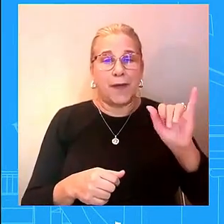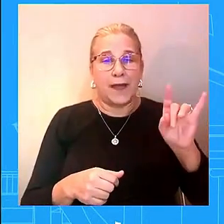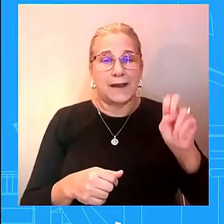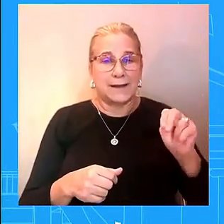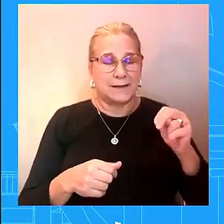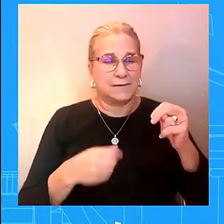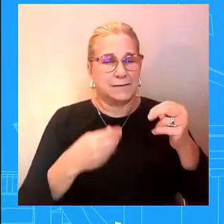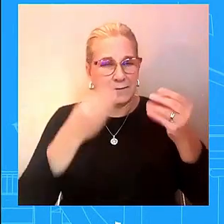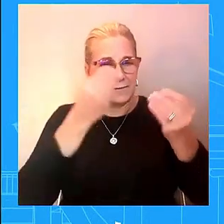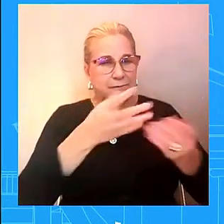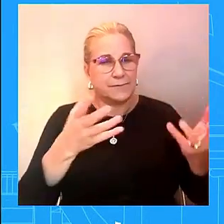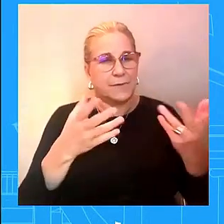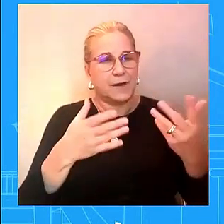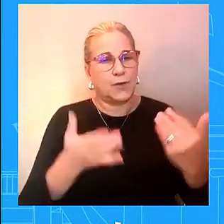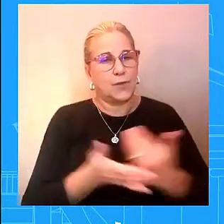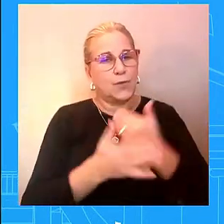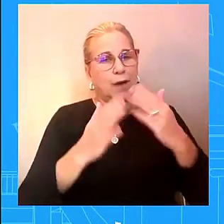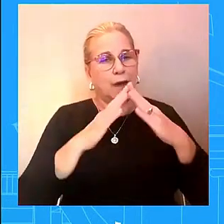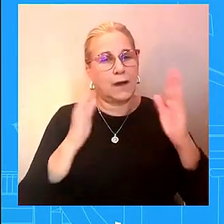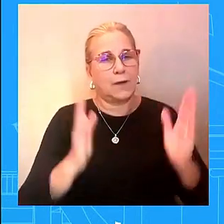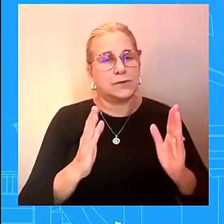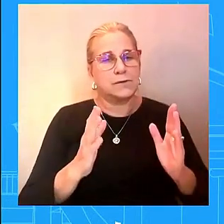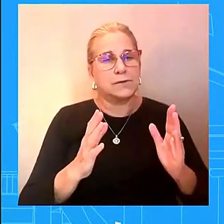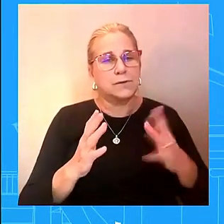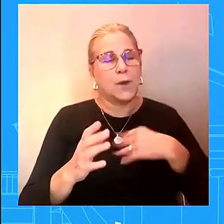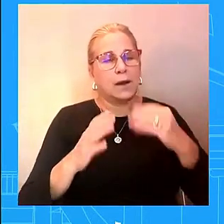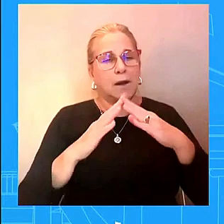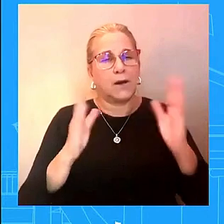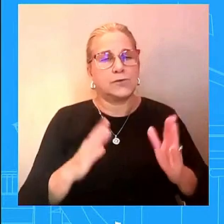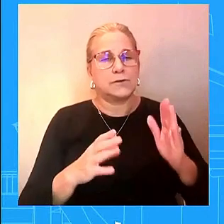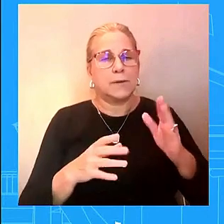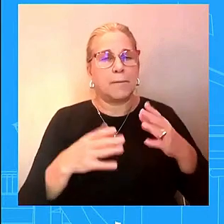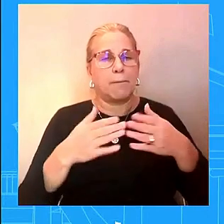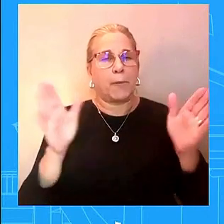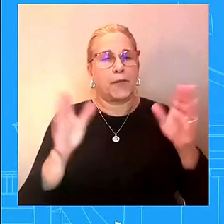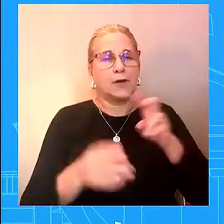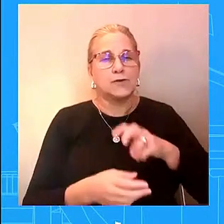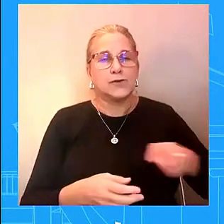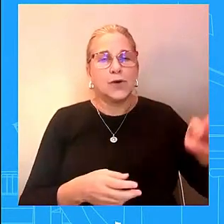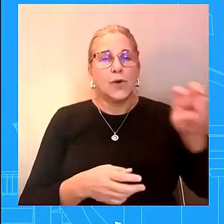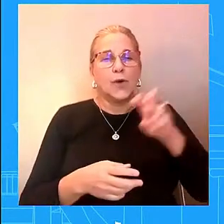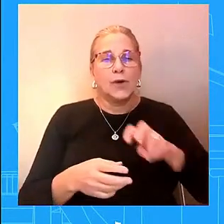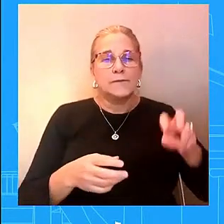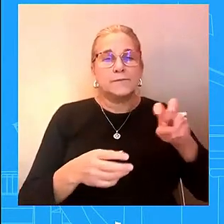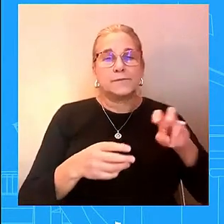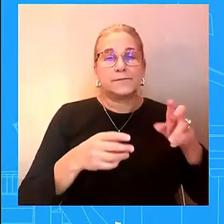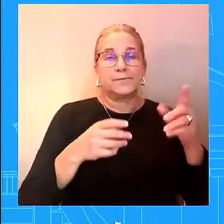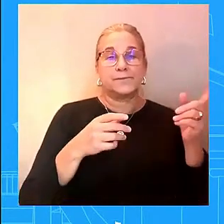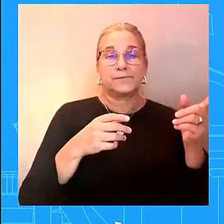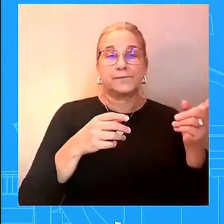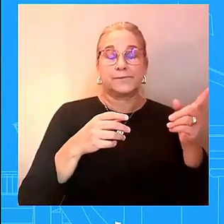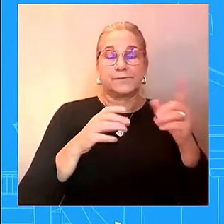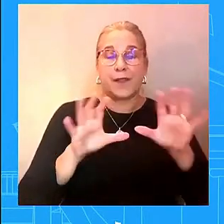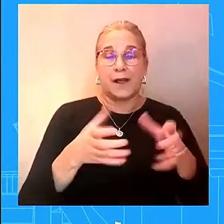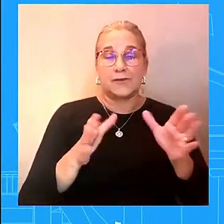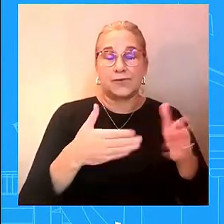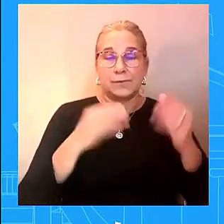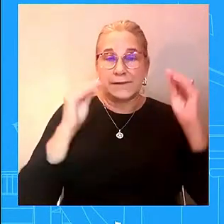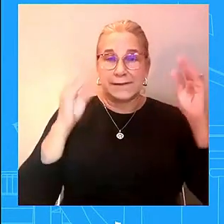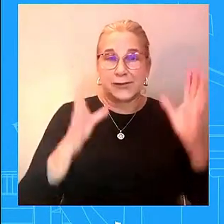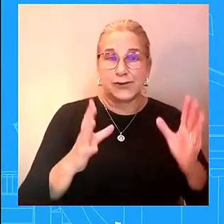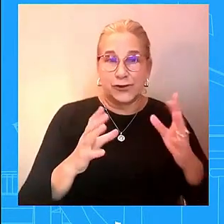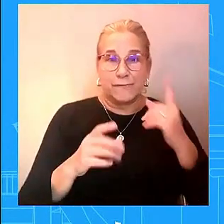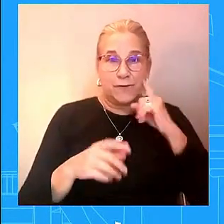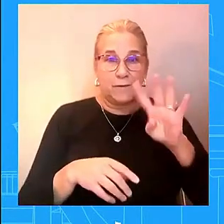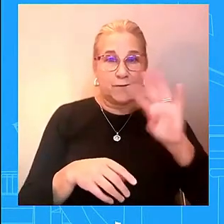as a classroom teacher for 40 years dr biden knows that learning has to be engaging and interactive and that you